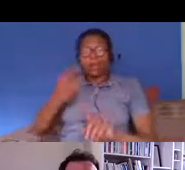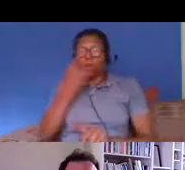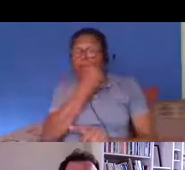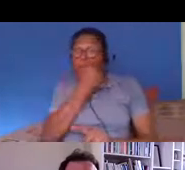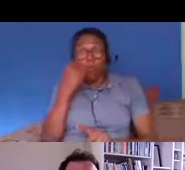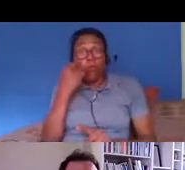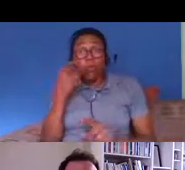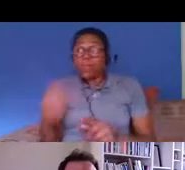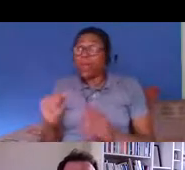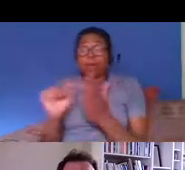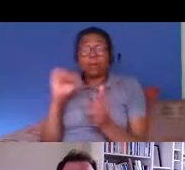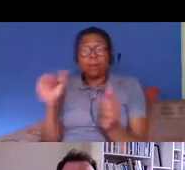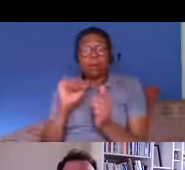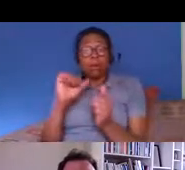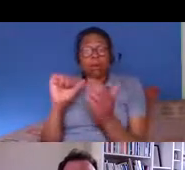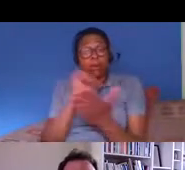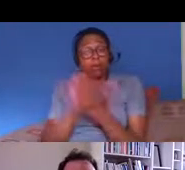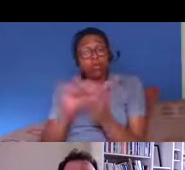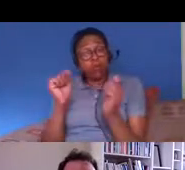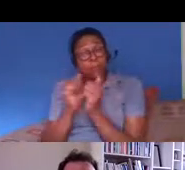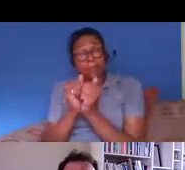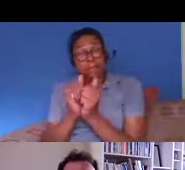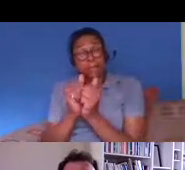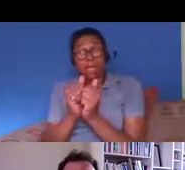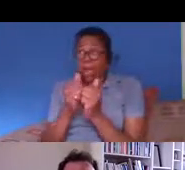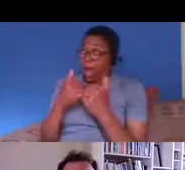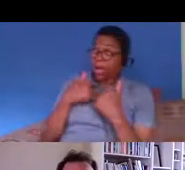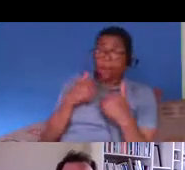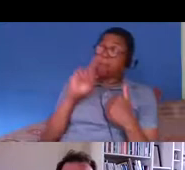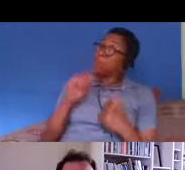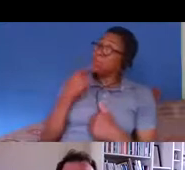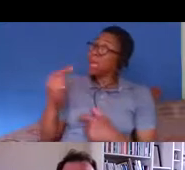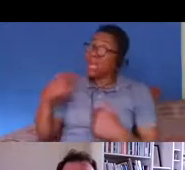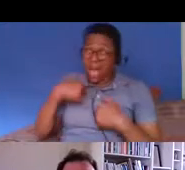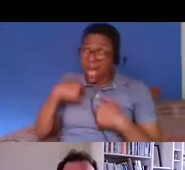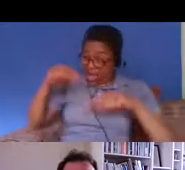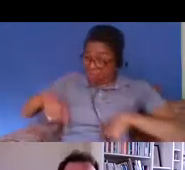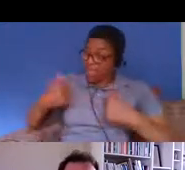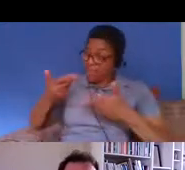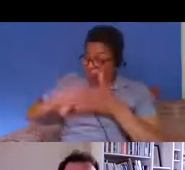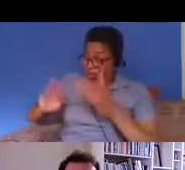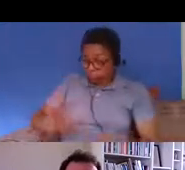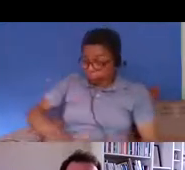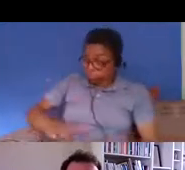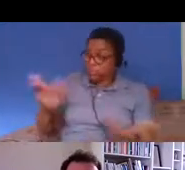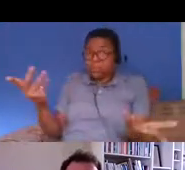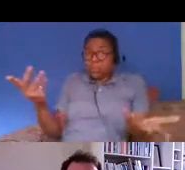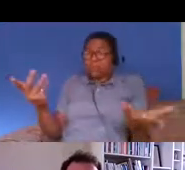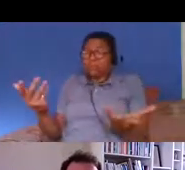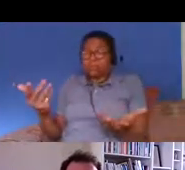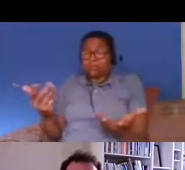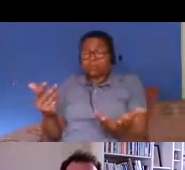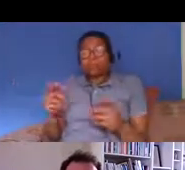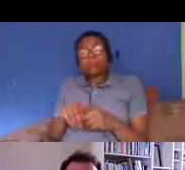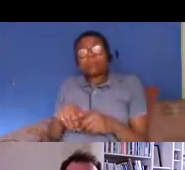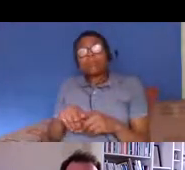um where you are actually lawfully residents and the home office has just made a mistake it also happens in policing now